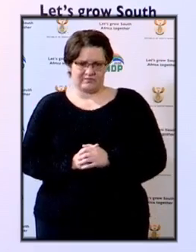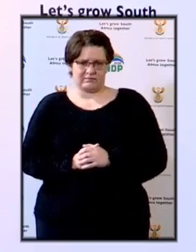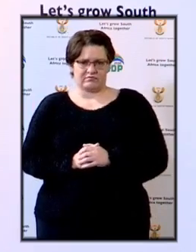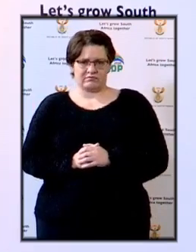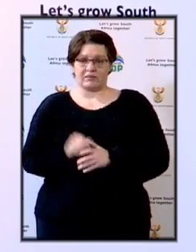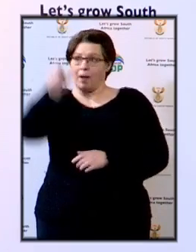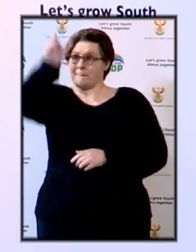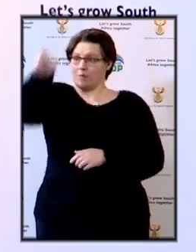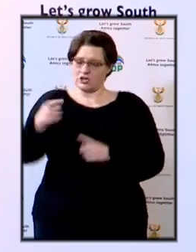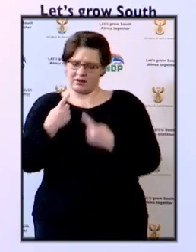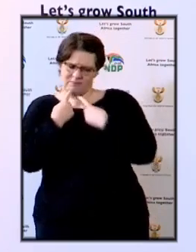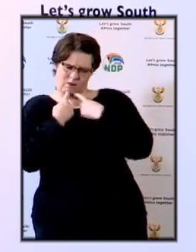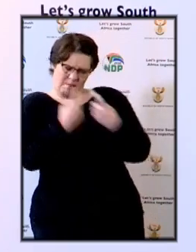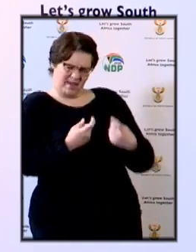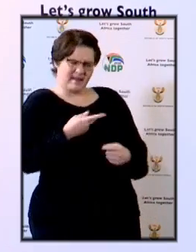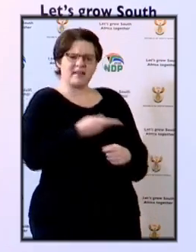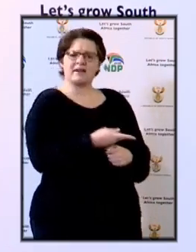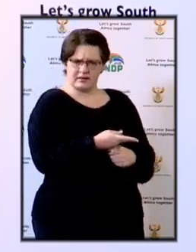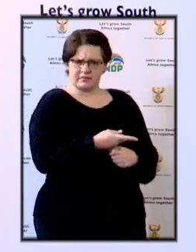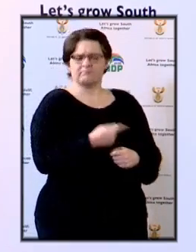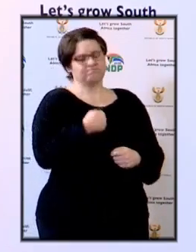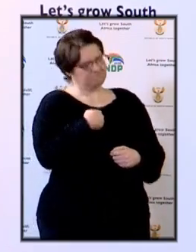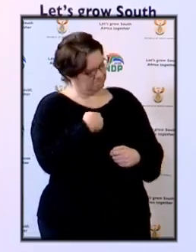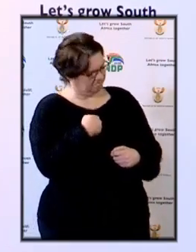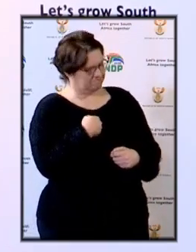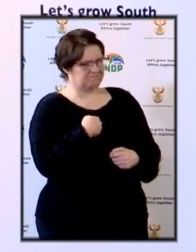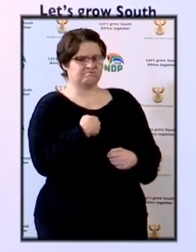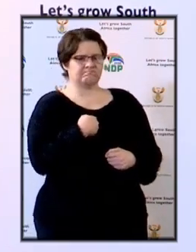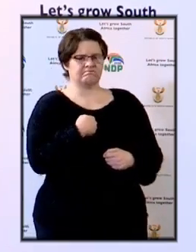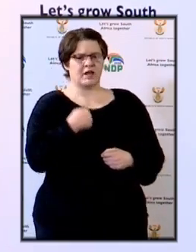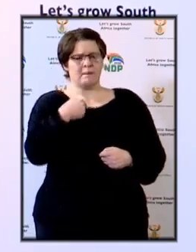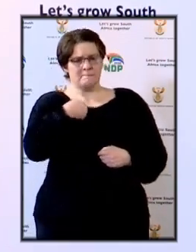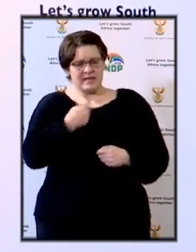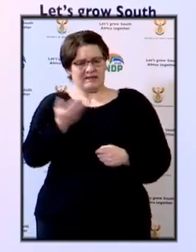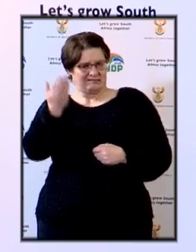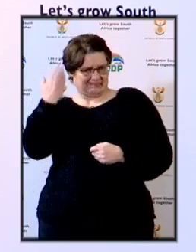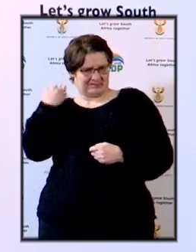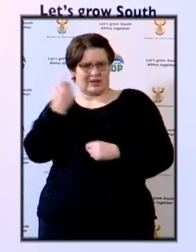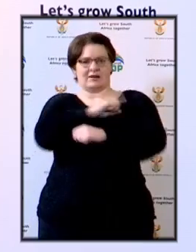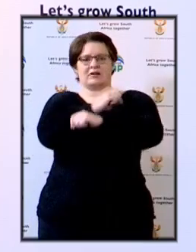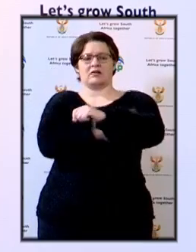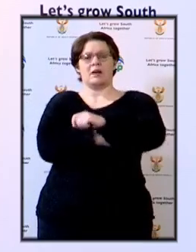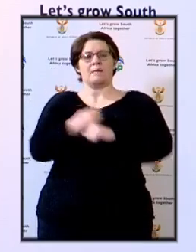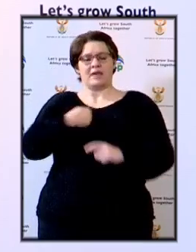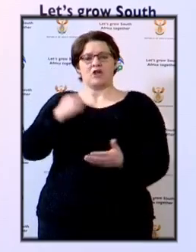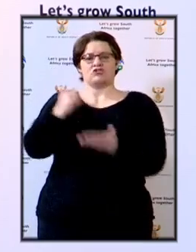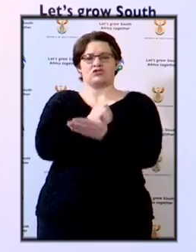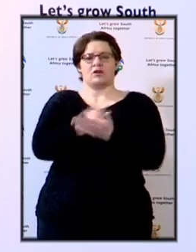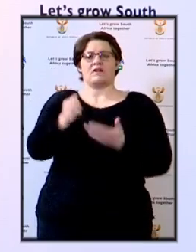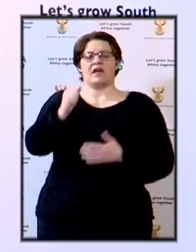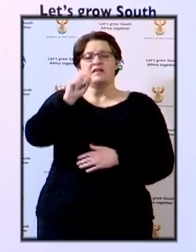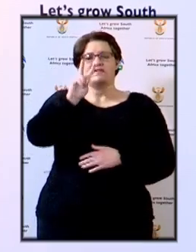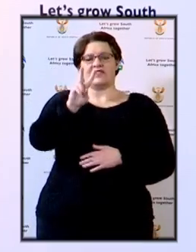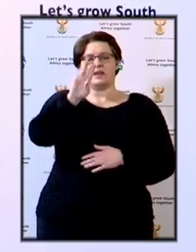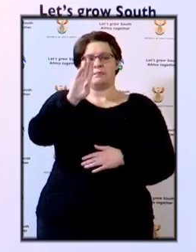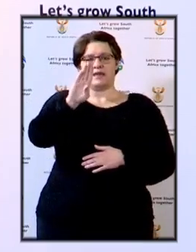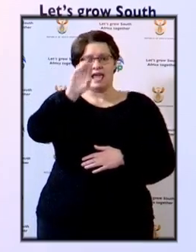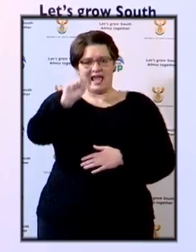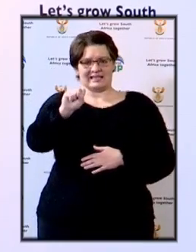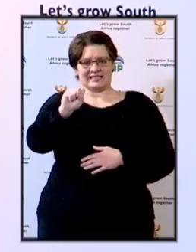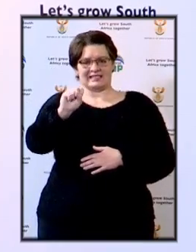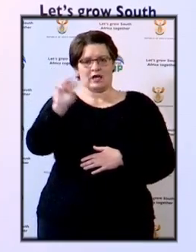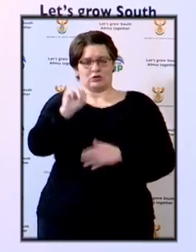The complainant in this case formed an opinion in his then capacity as the register of VBS